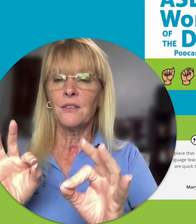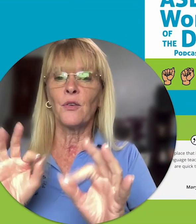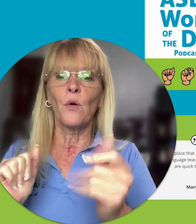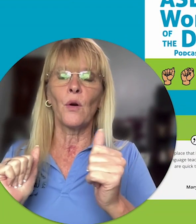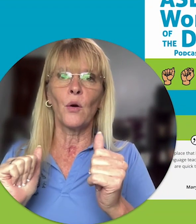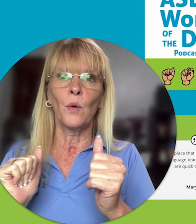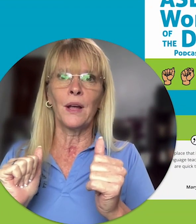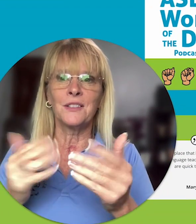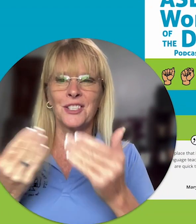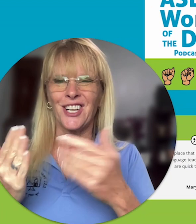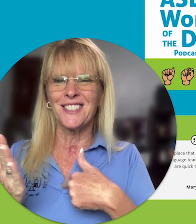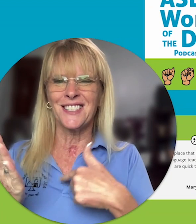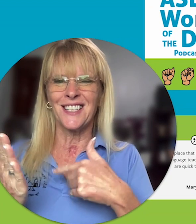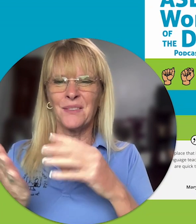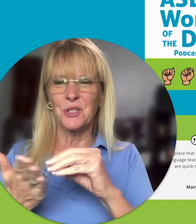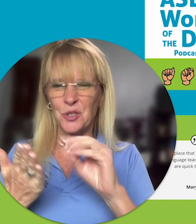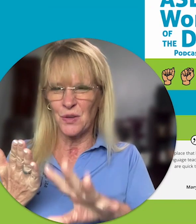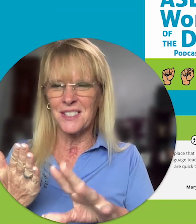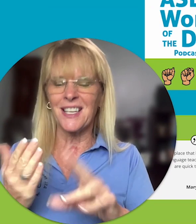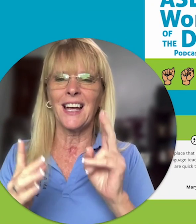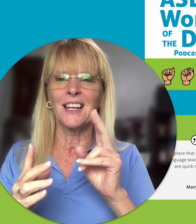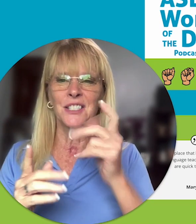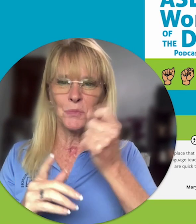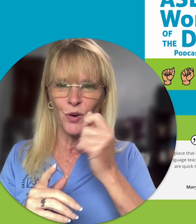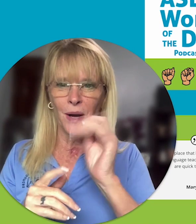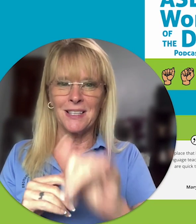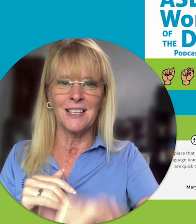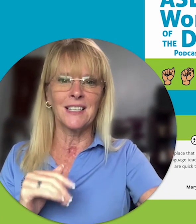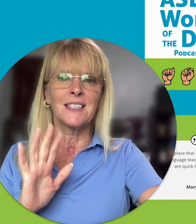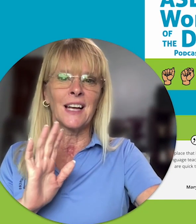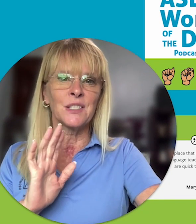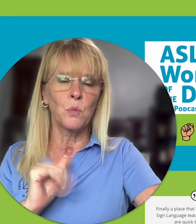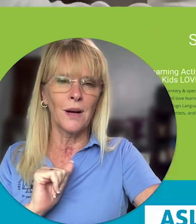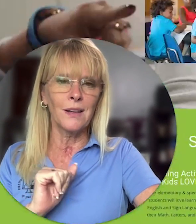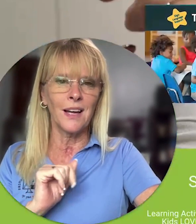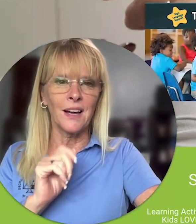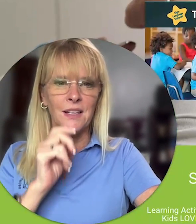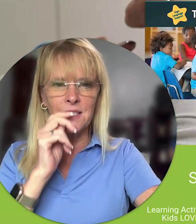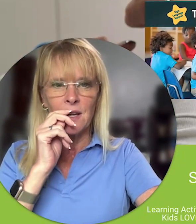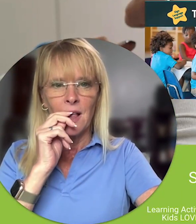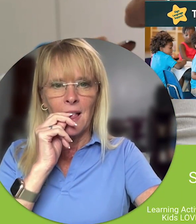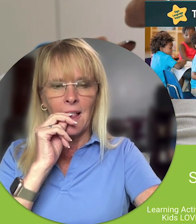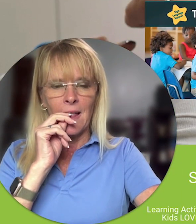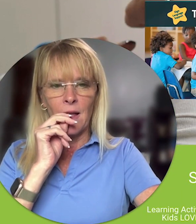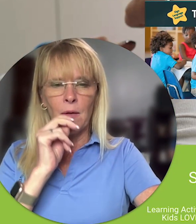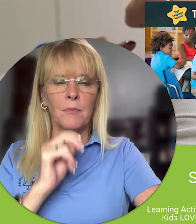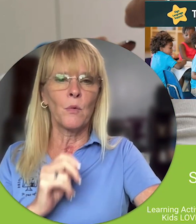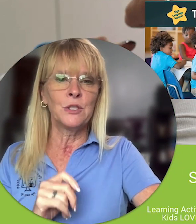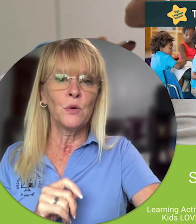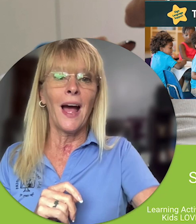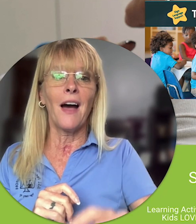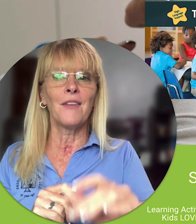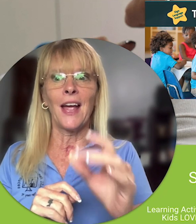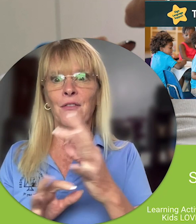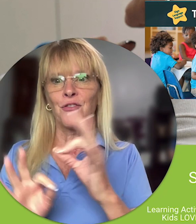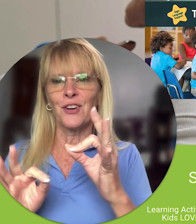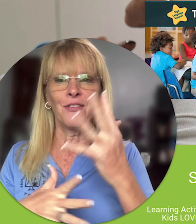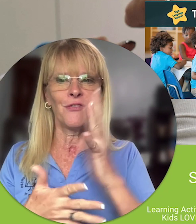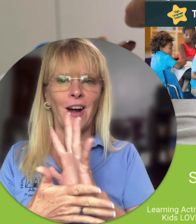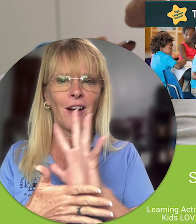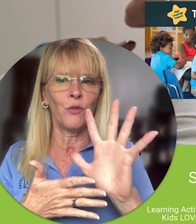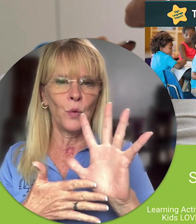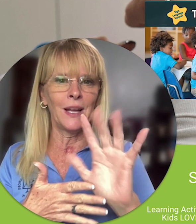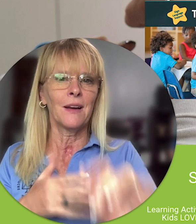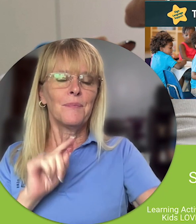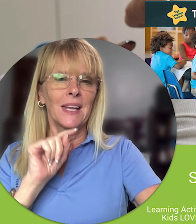free for we suggest students can subscribe to this as well as we do have a free